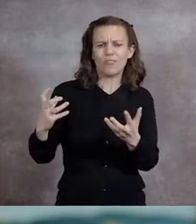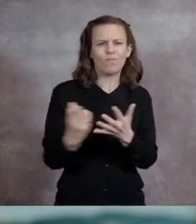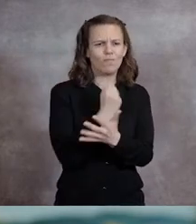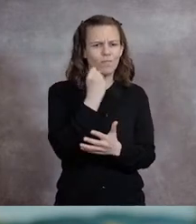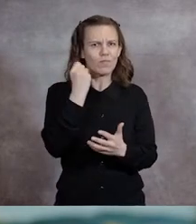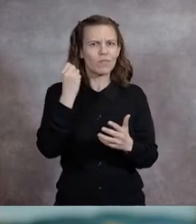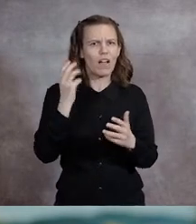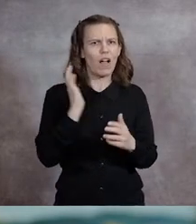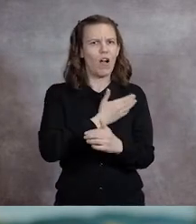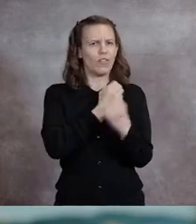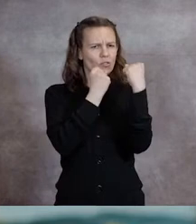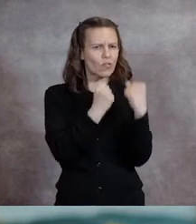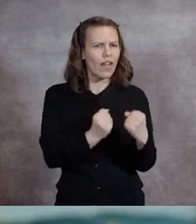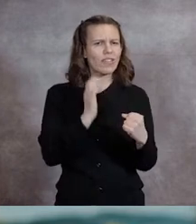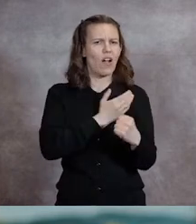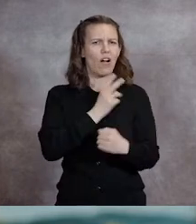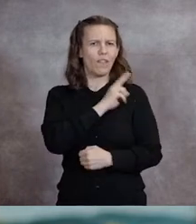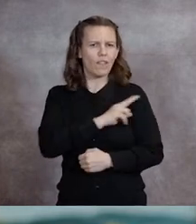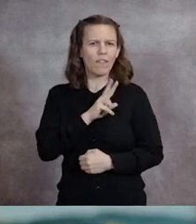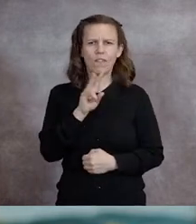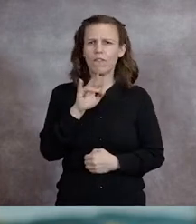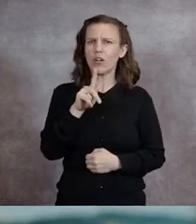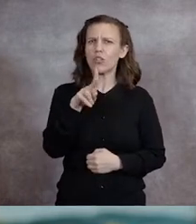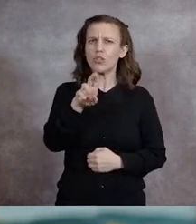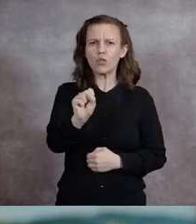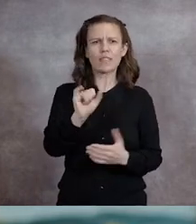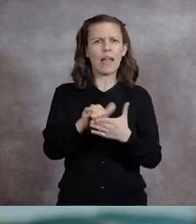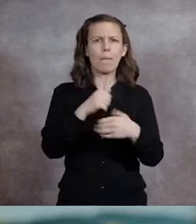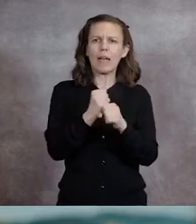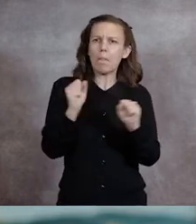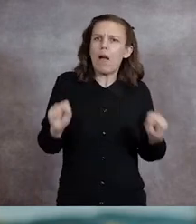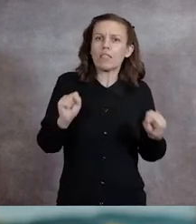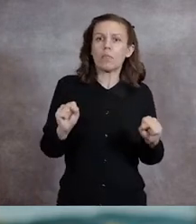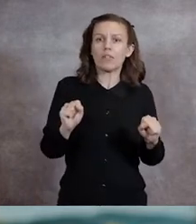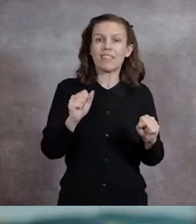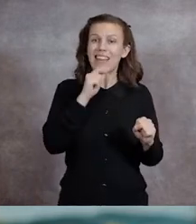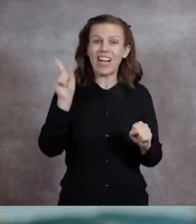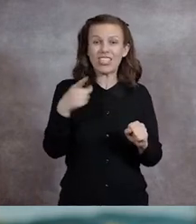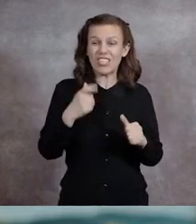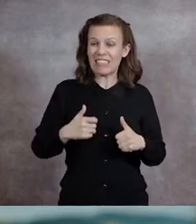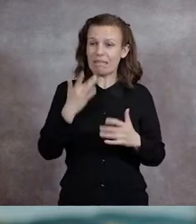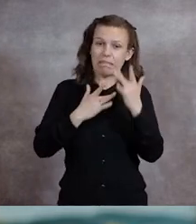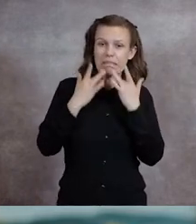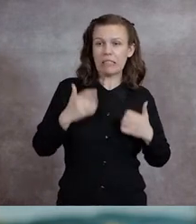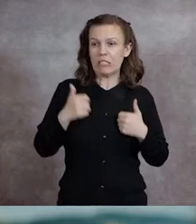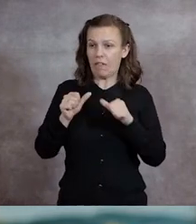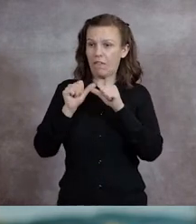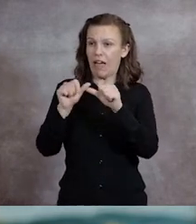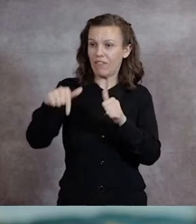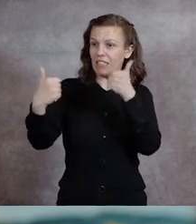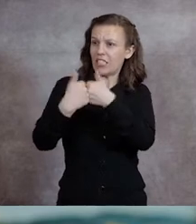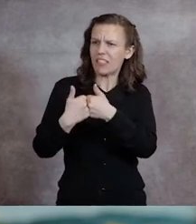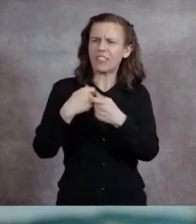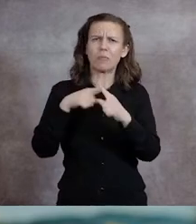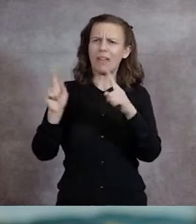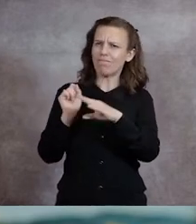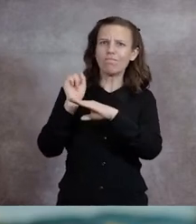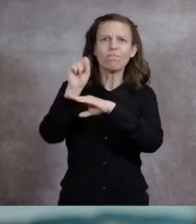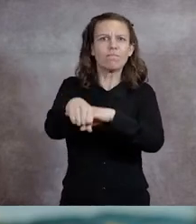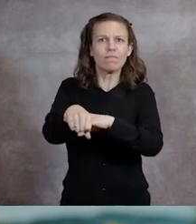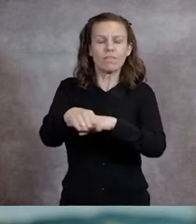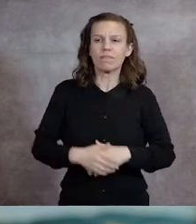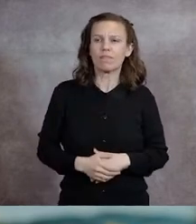it possible for us to do more than merely survive the challenges that we have faced. As I mentioned last year,